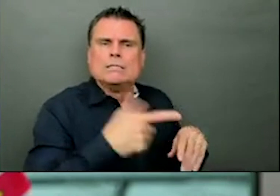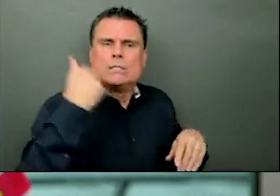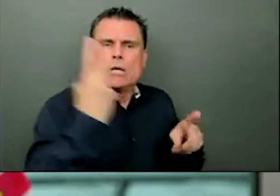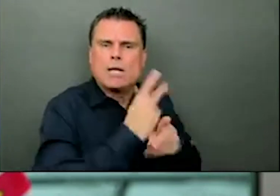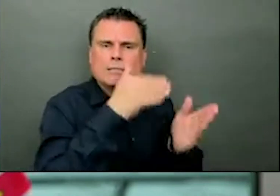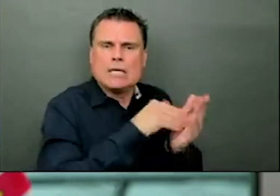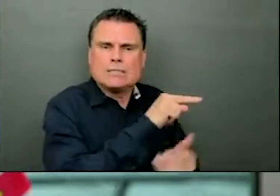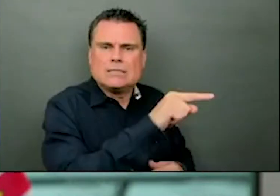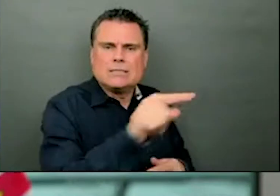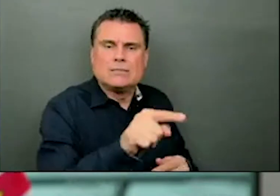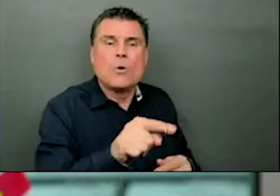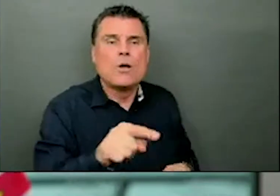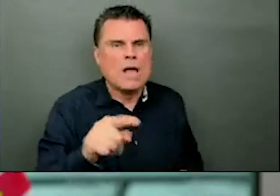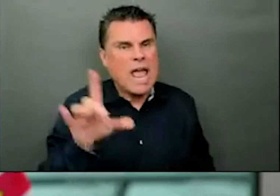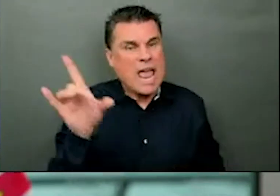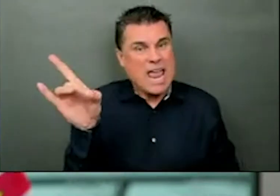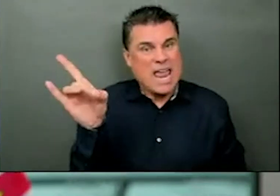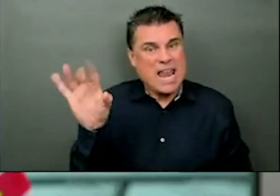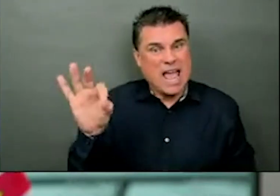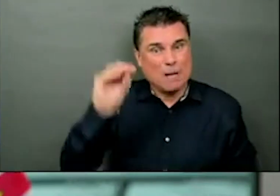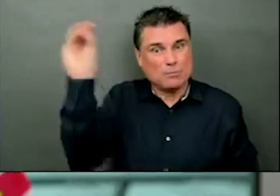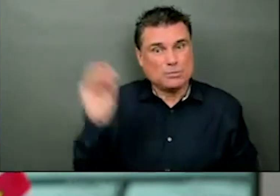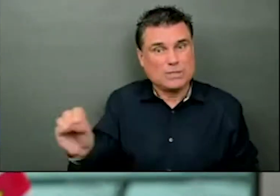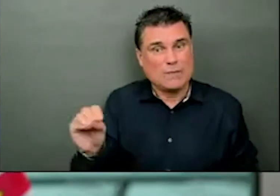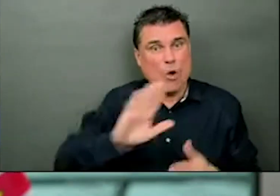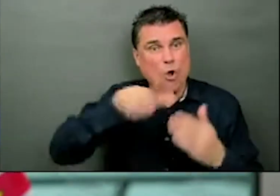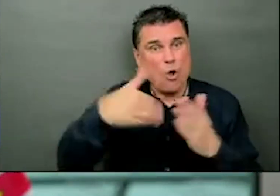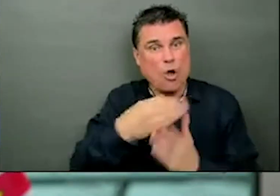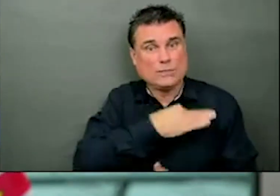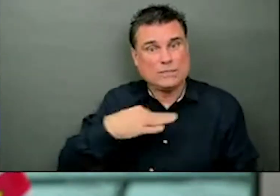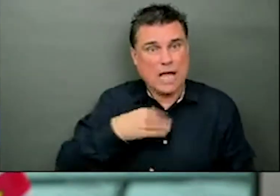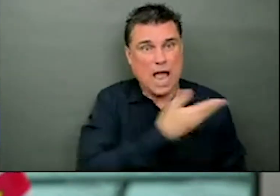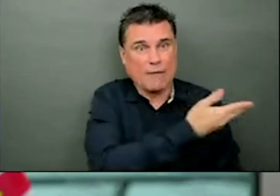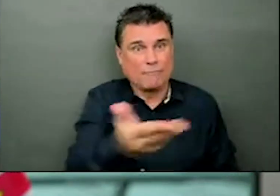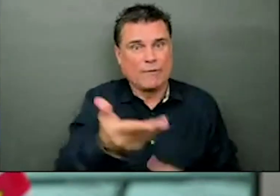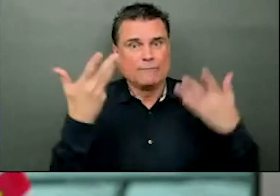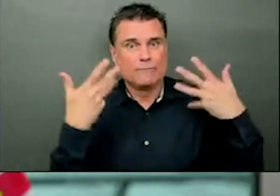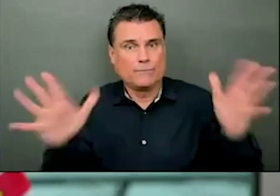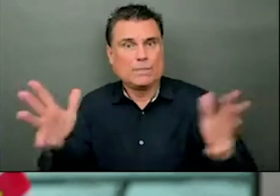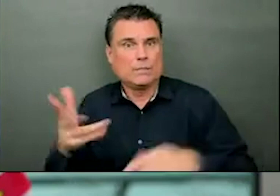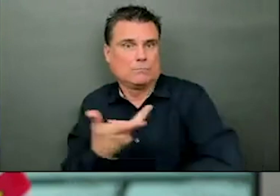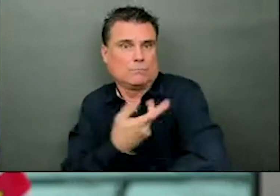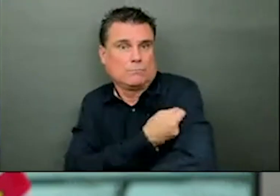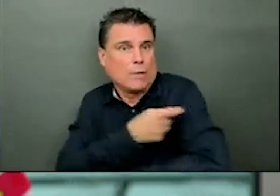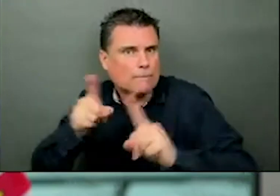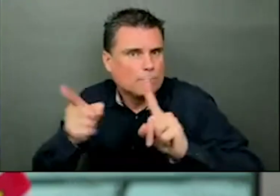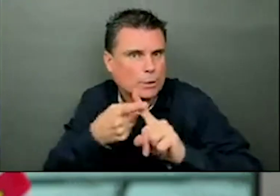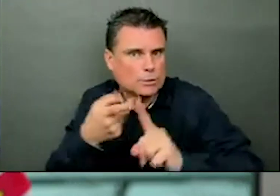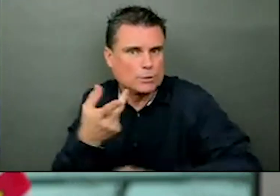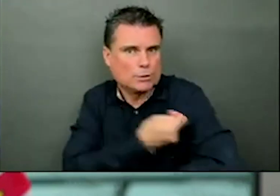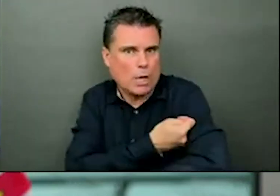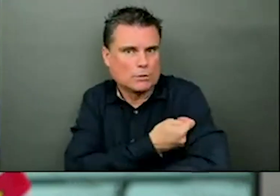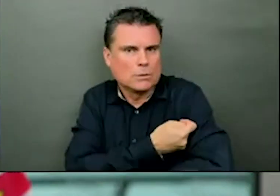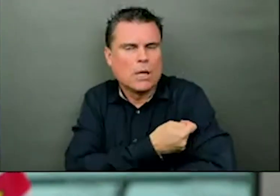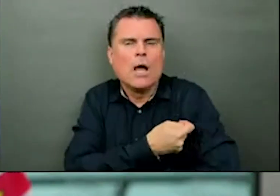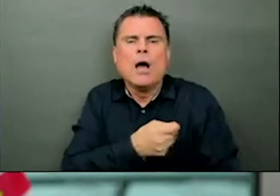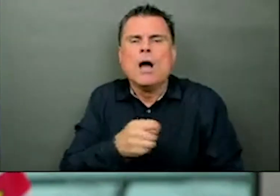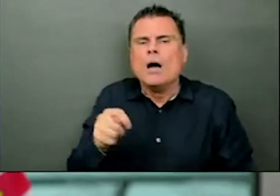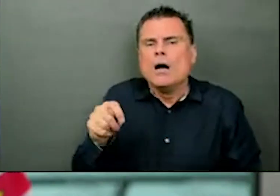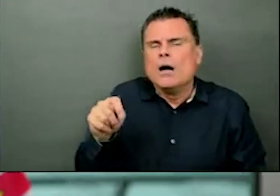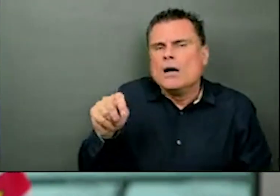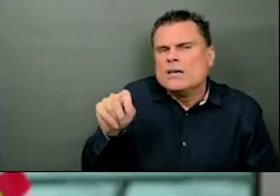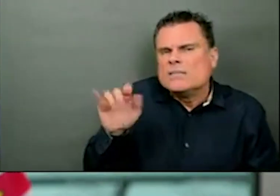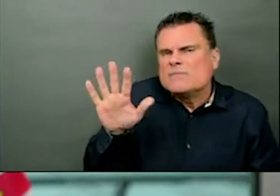% of long-term care staff have received the first dose and 87% of residents. But if